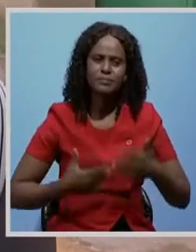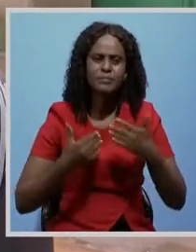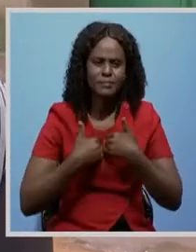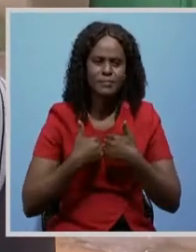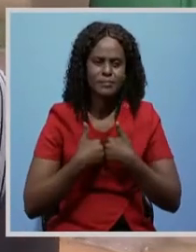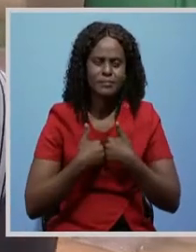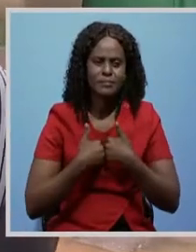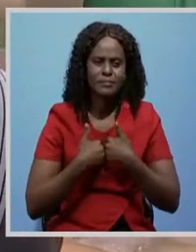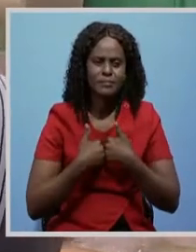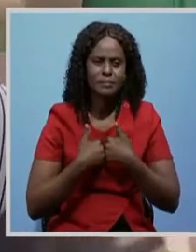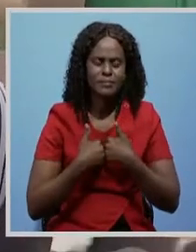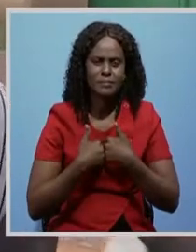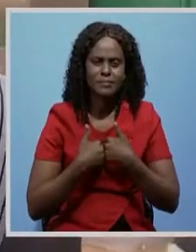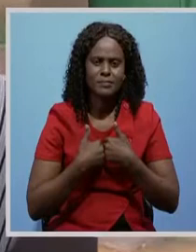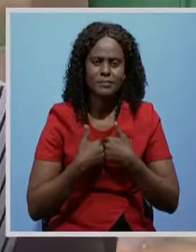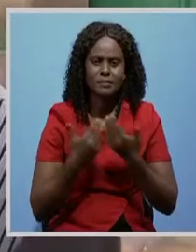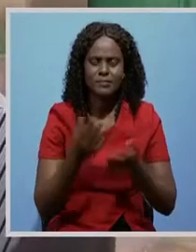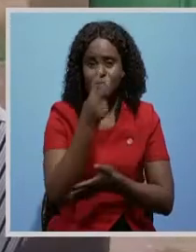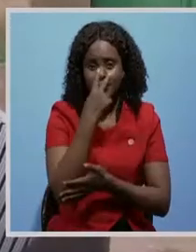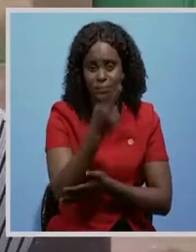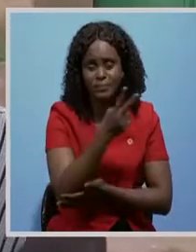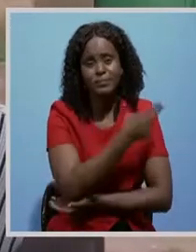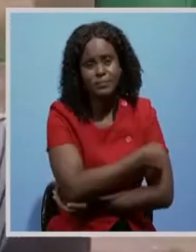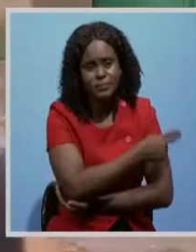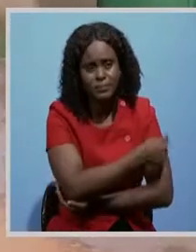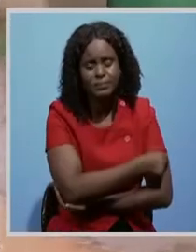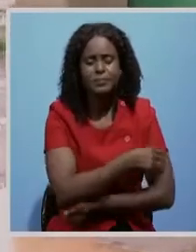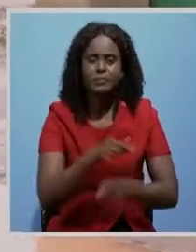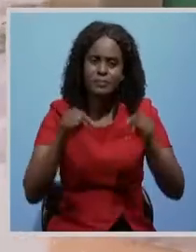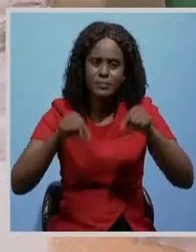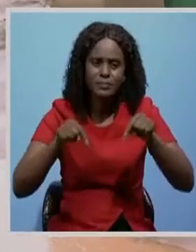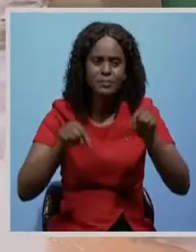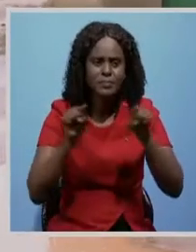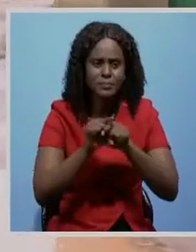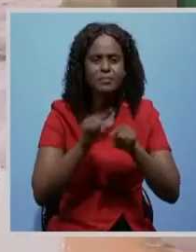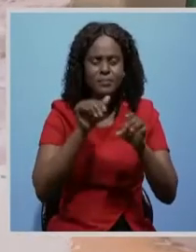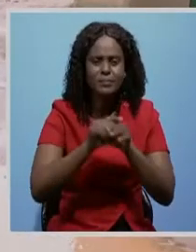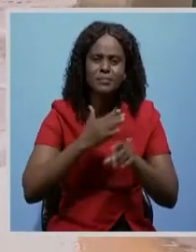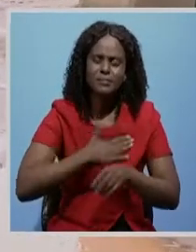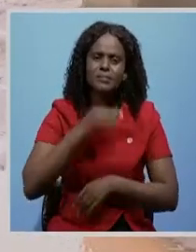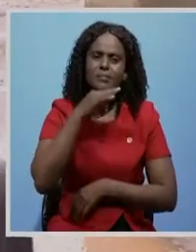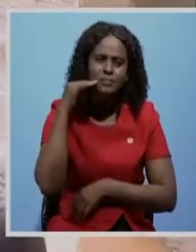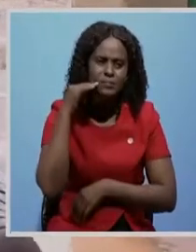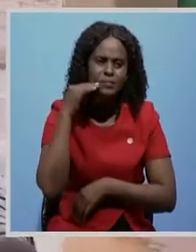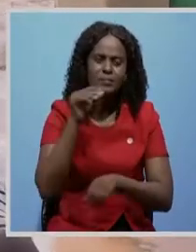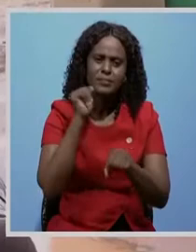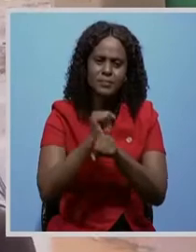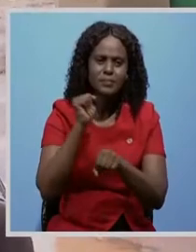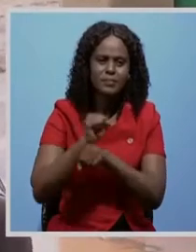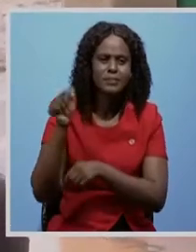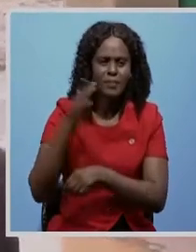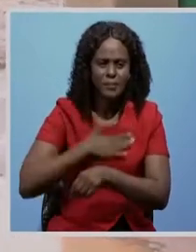see the hospital here. Even my son worked there,